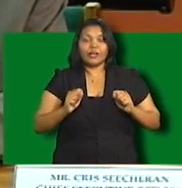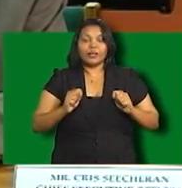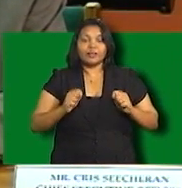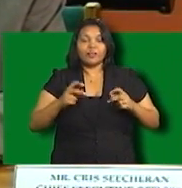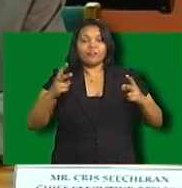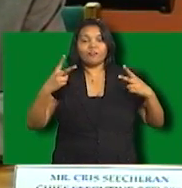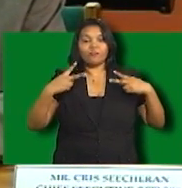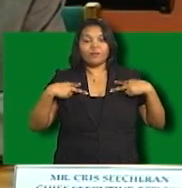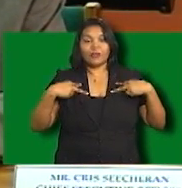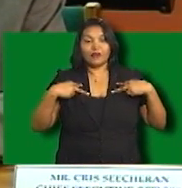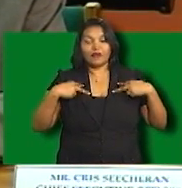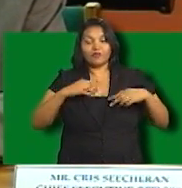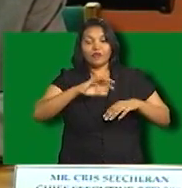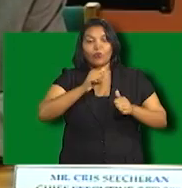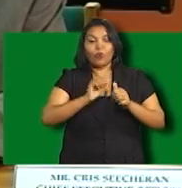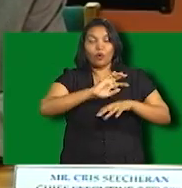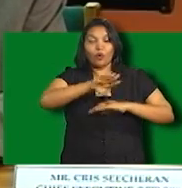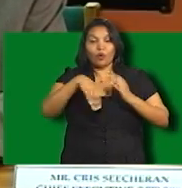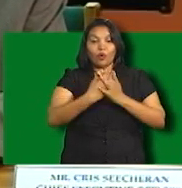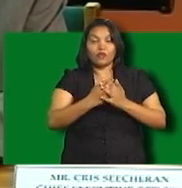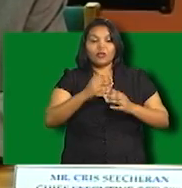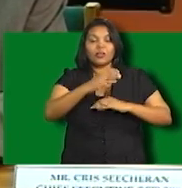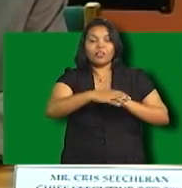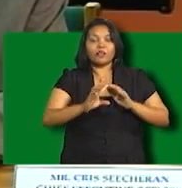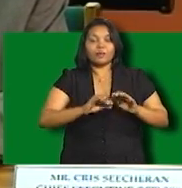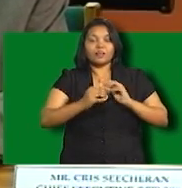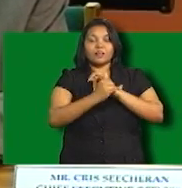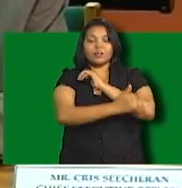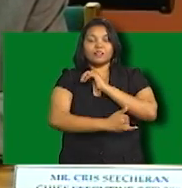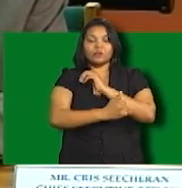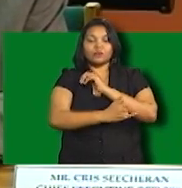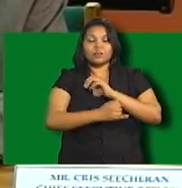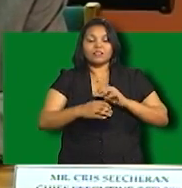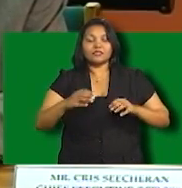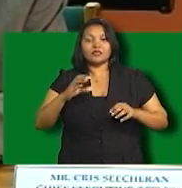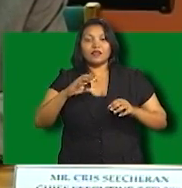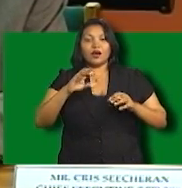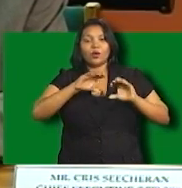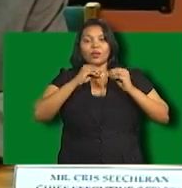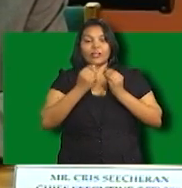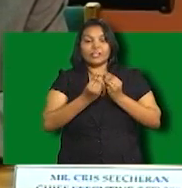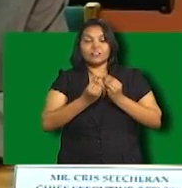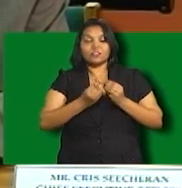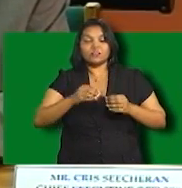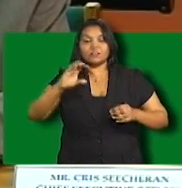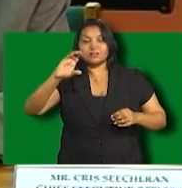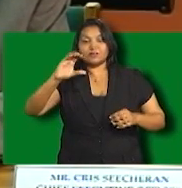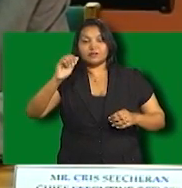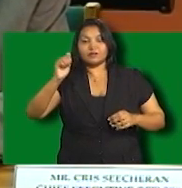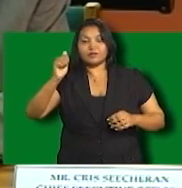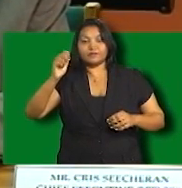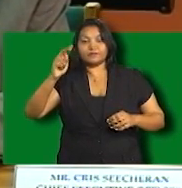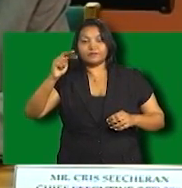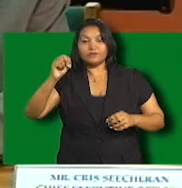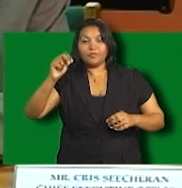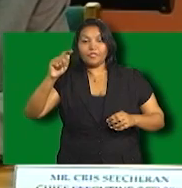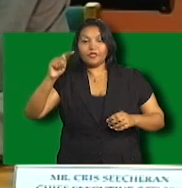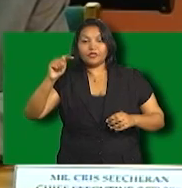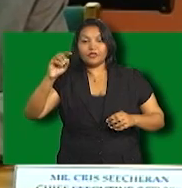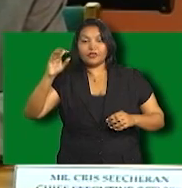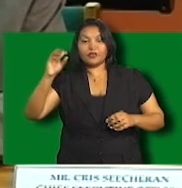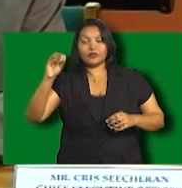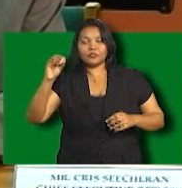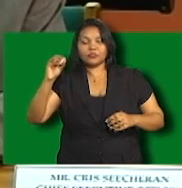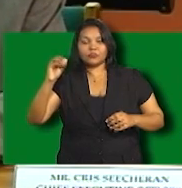considered as well. We have been in contact with several of the Caribbean players, with organizations within the Caribbean,